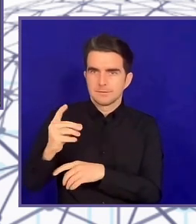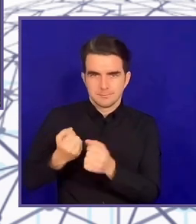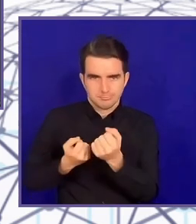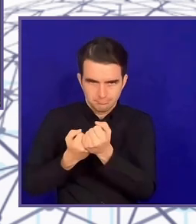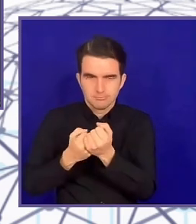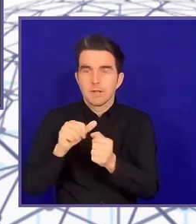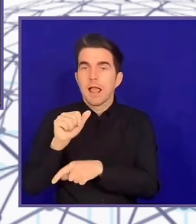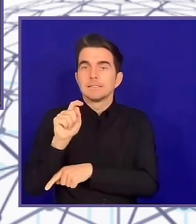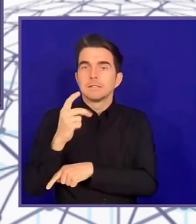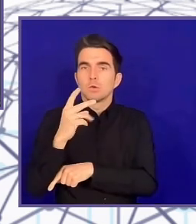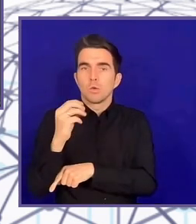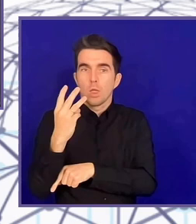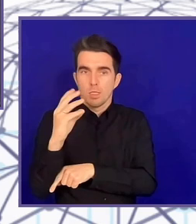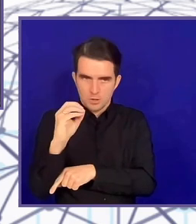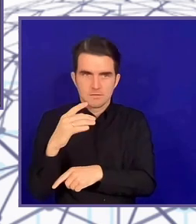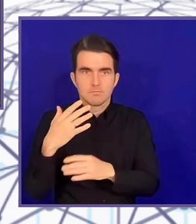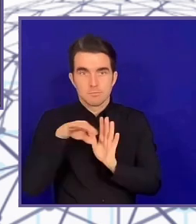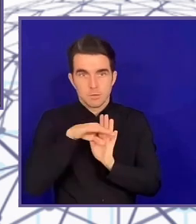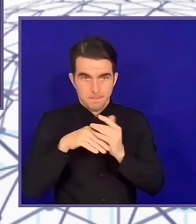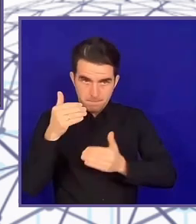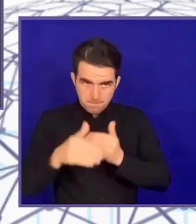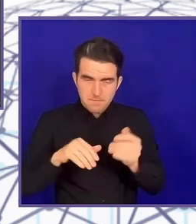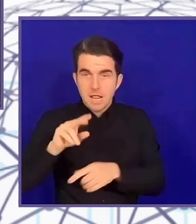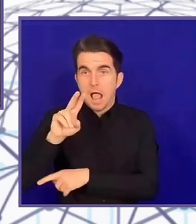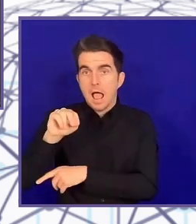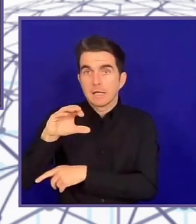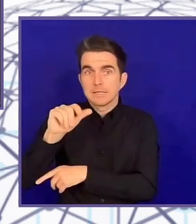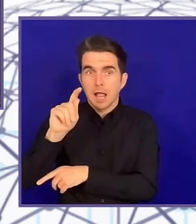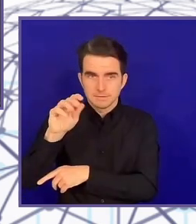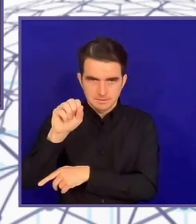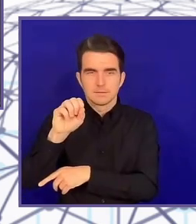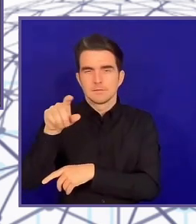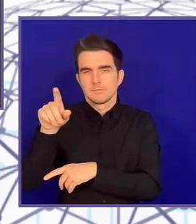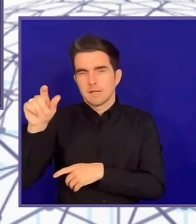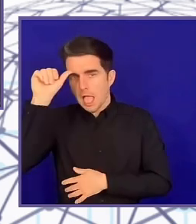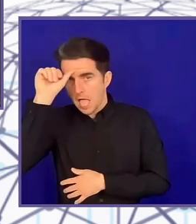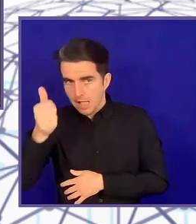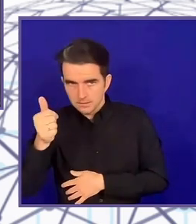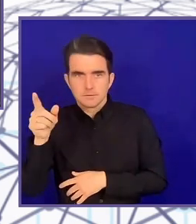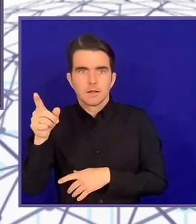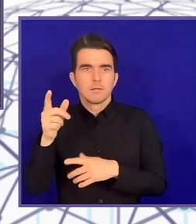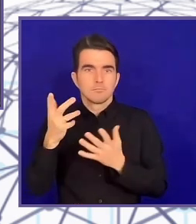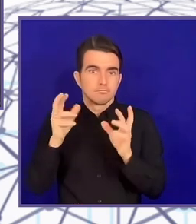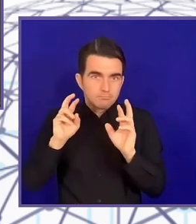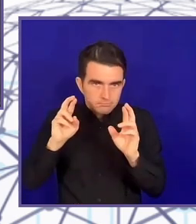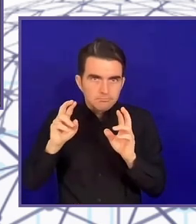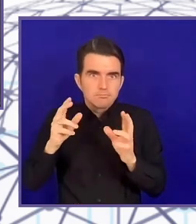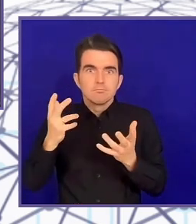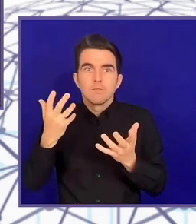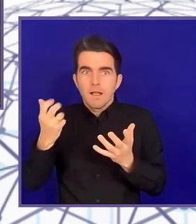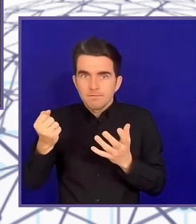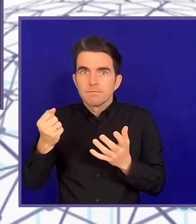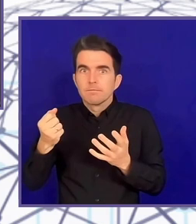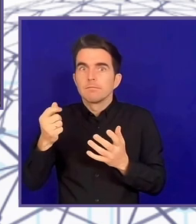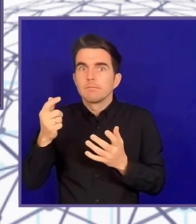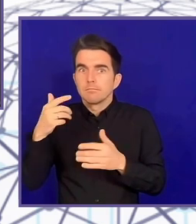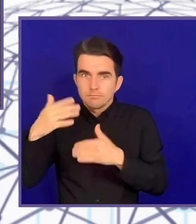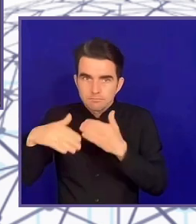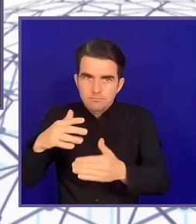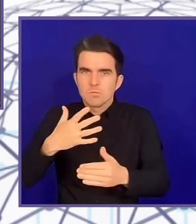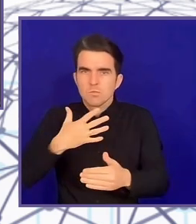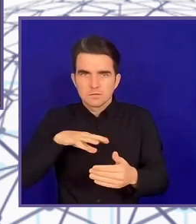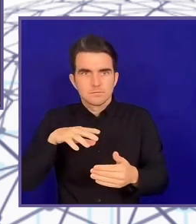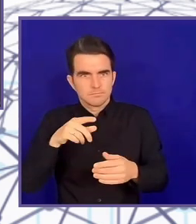And if that all doesn't convince you, the fact that it's a good thing to do, the fact is that disabled people are getting a lot savvier